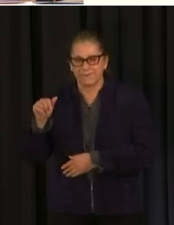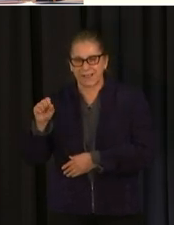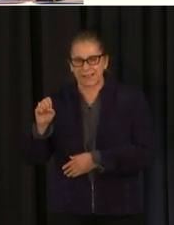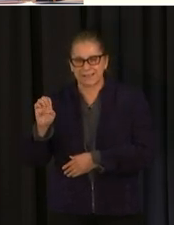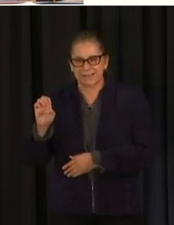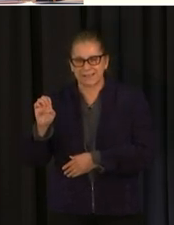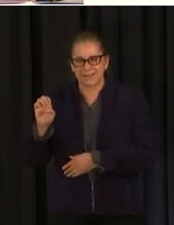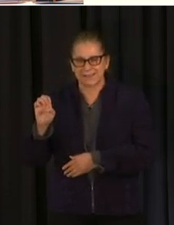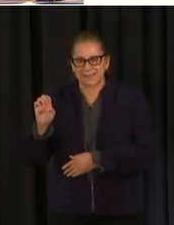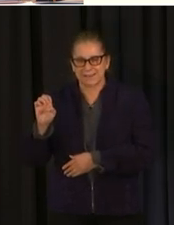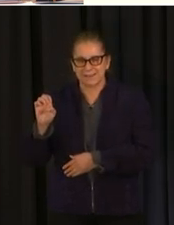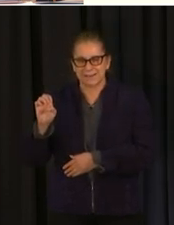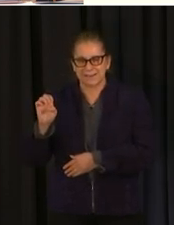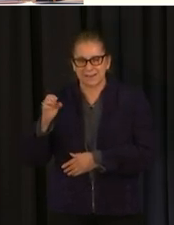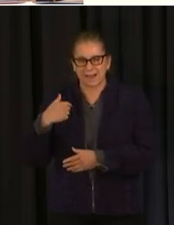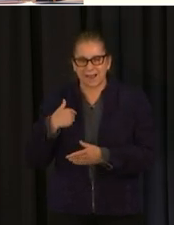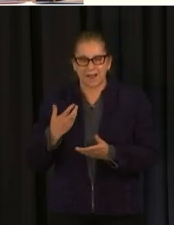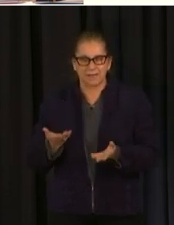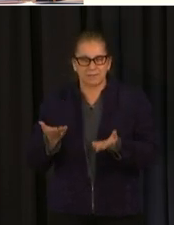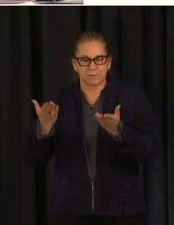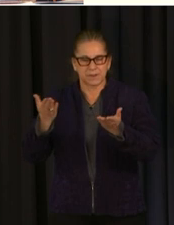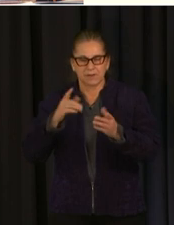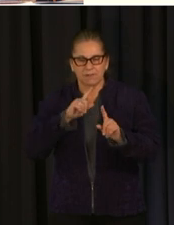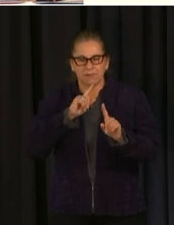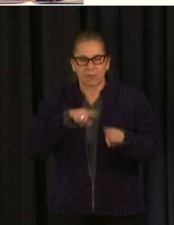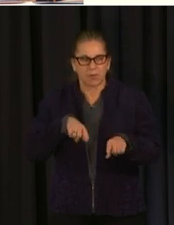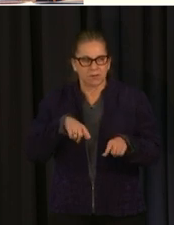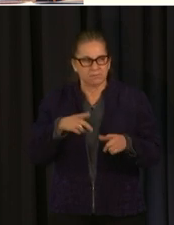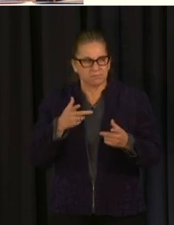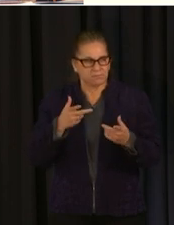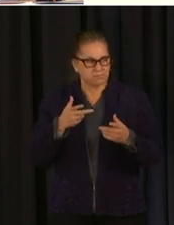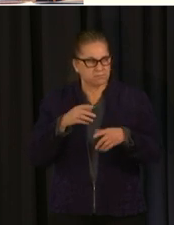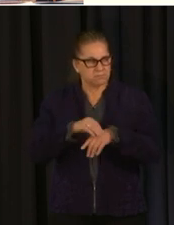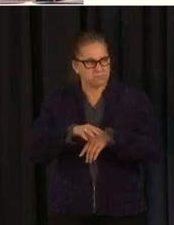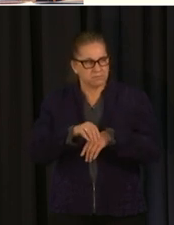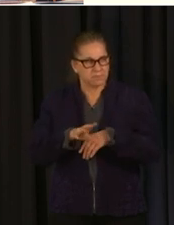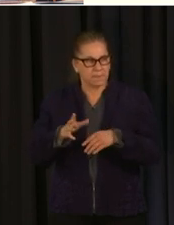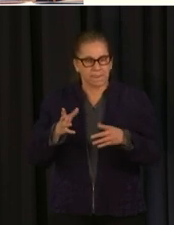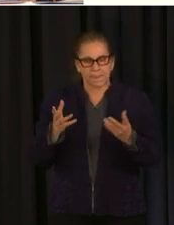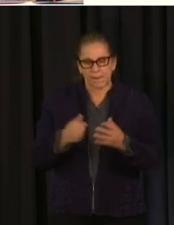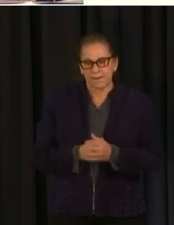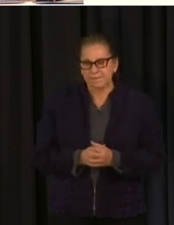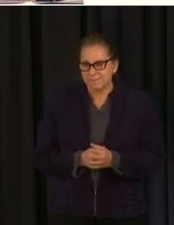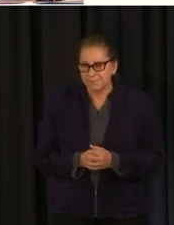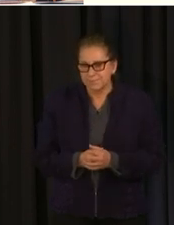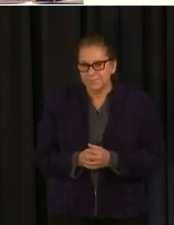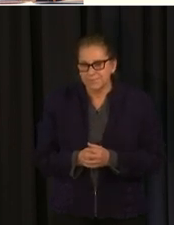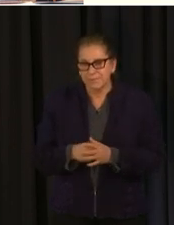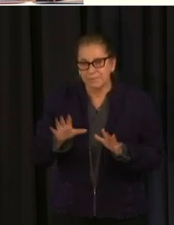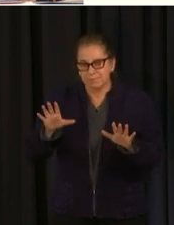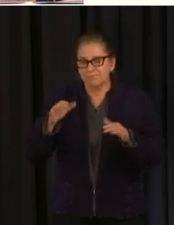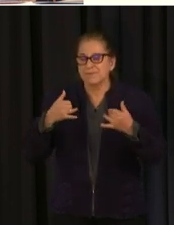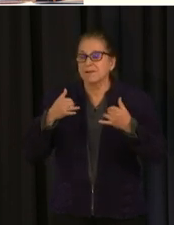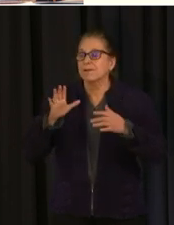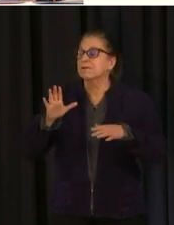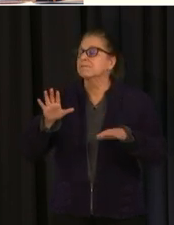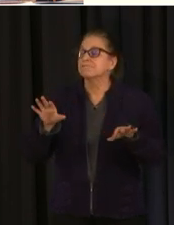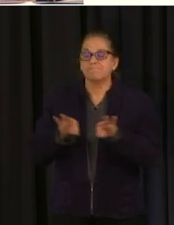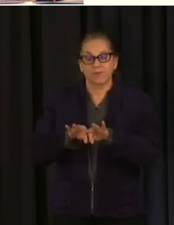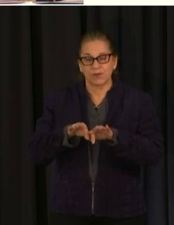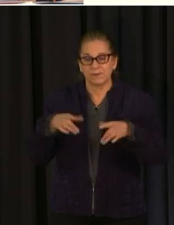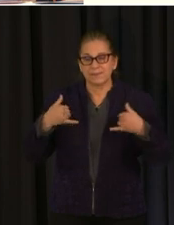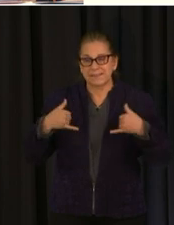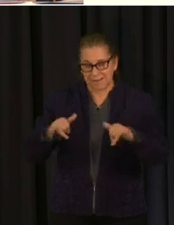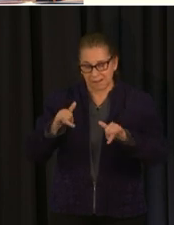group for reopening submitted a report to her we still want people to be cautious if you are not fully vaccinated your